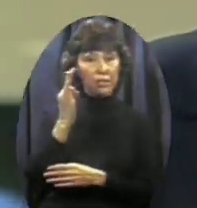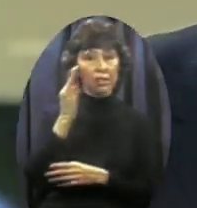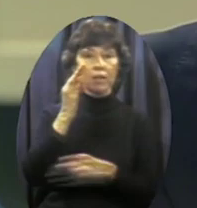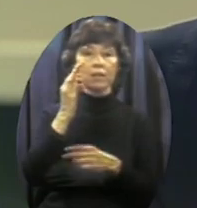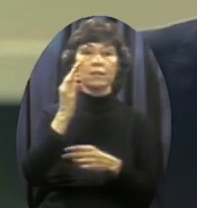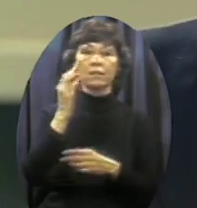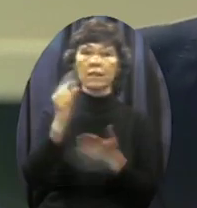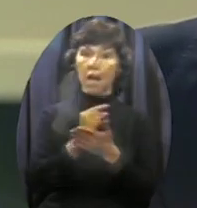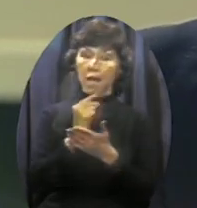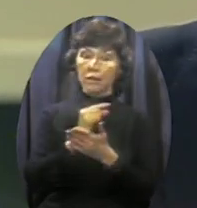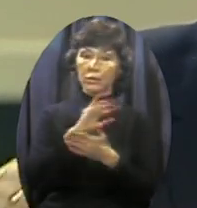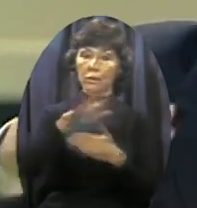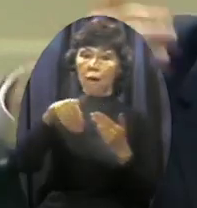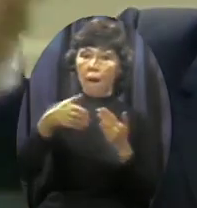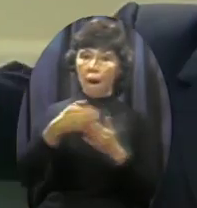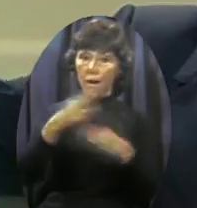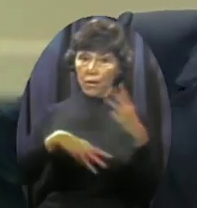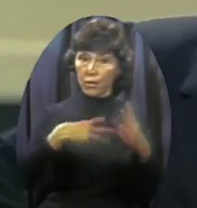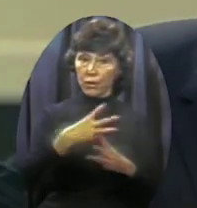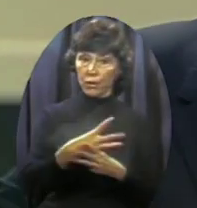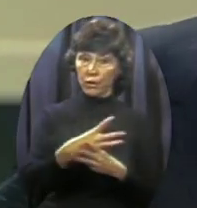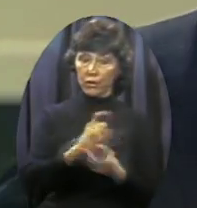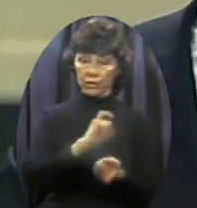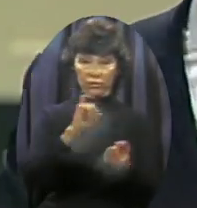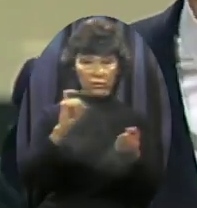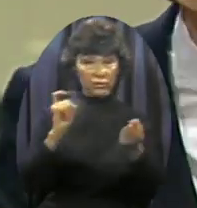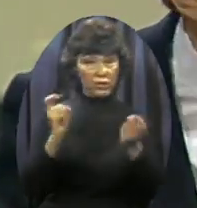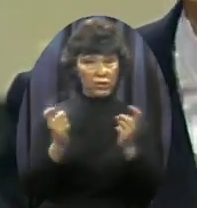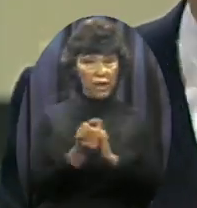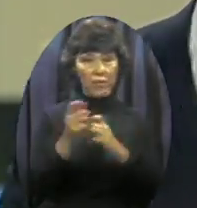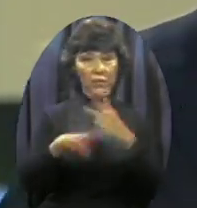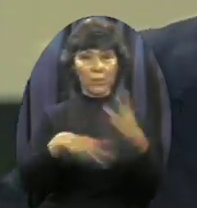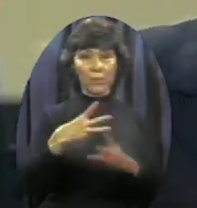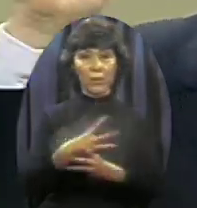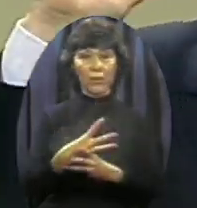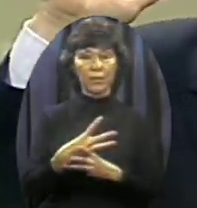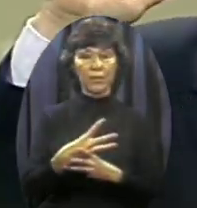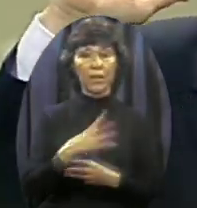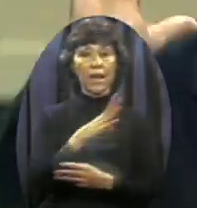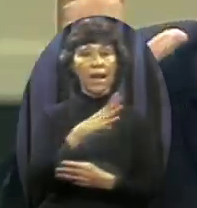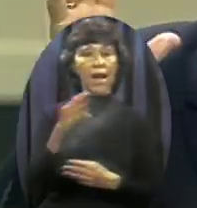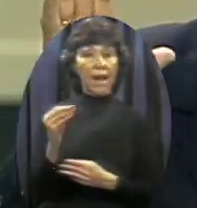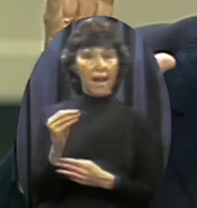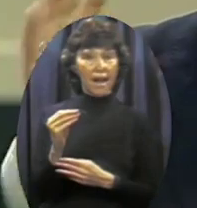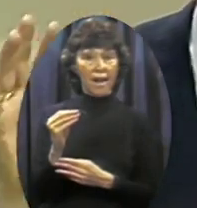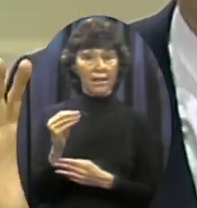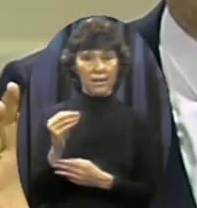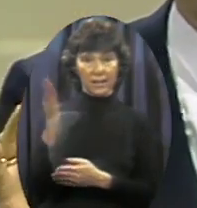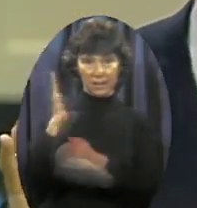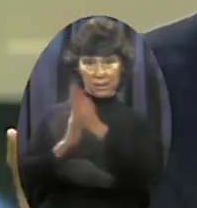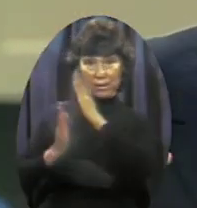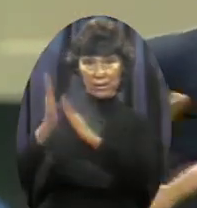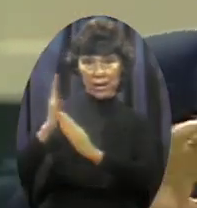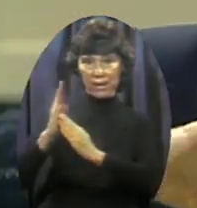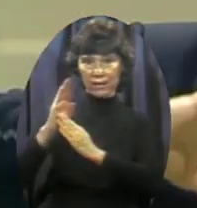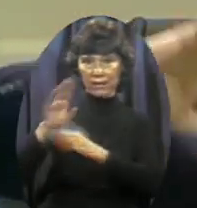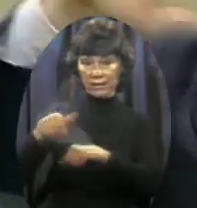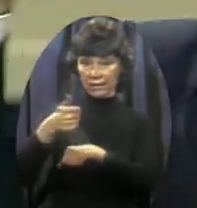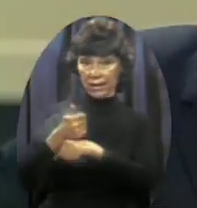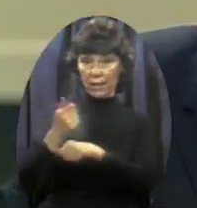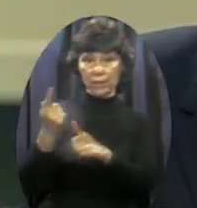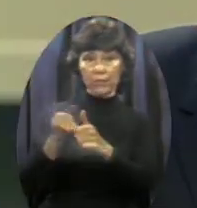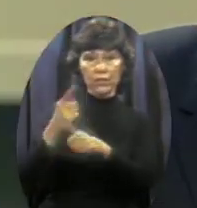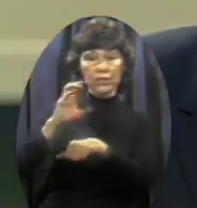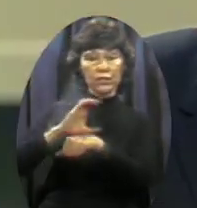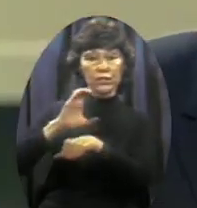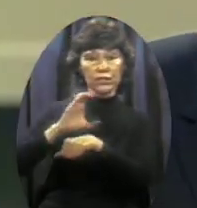The grace of God which bringeth salvation Hath appeared to all men They in the apostolic generation With a world